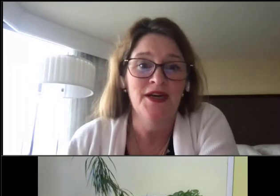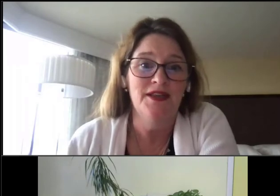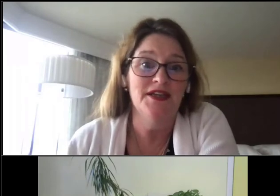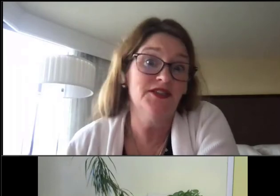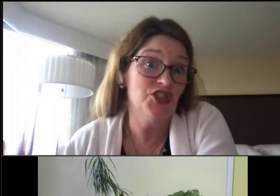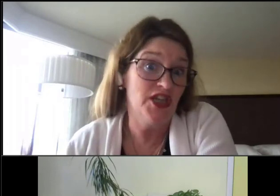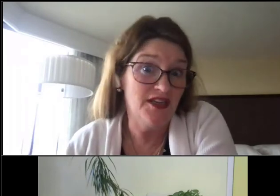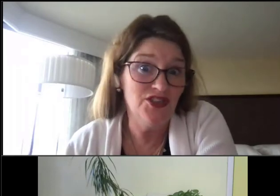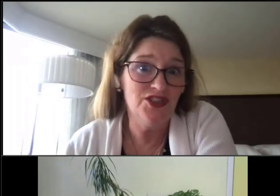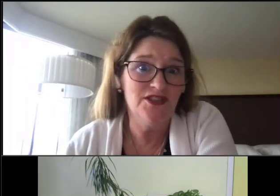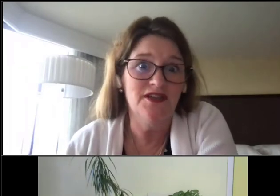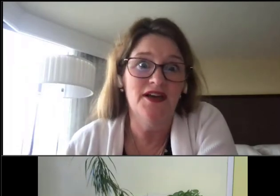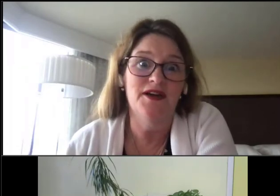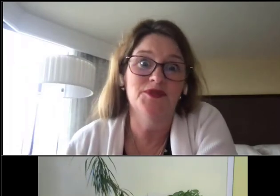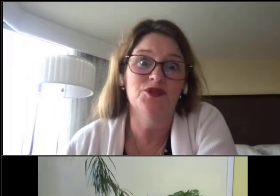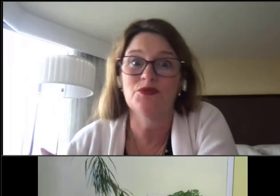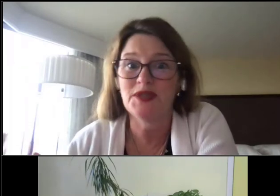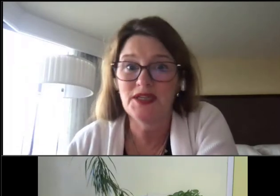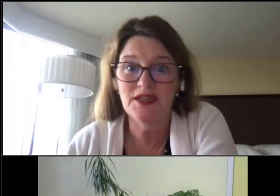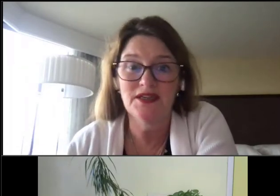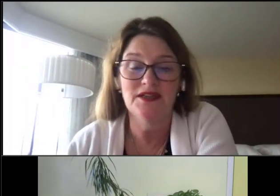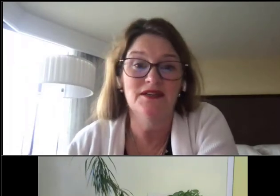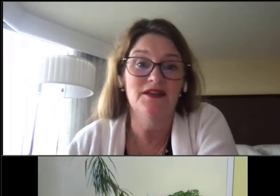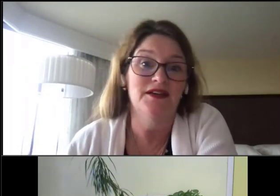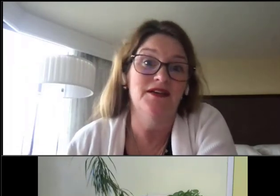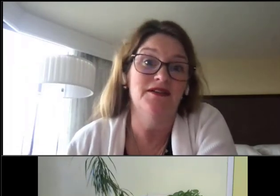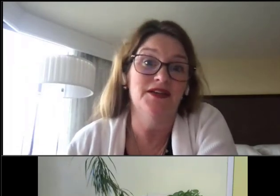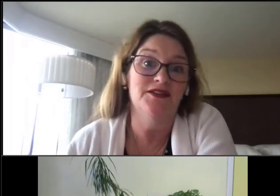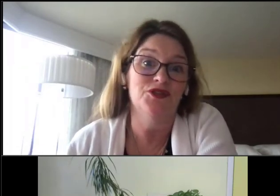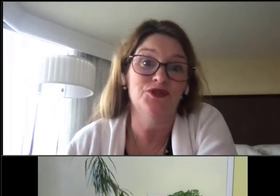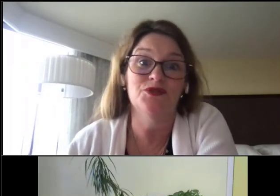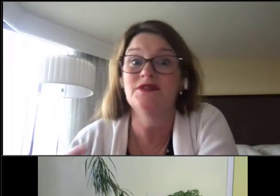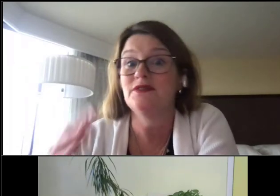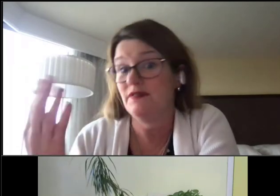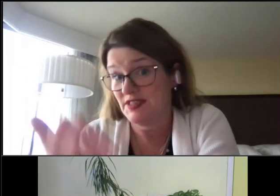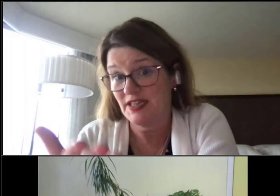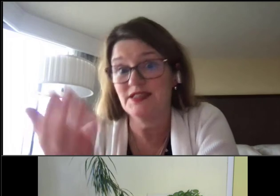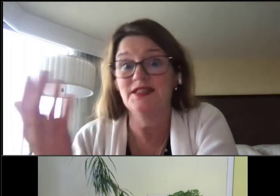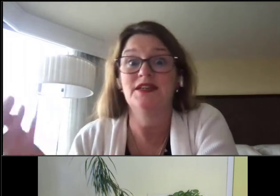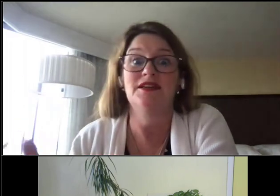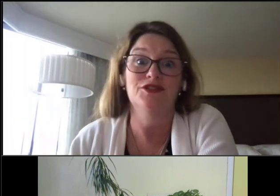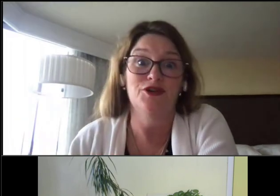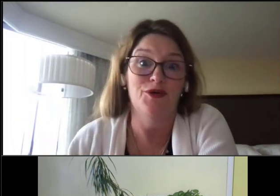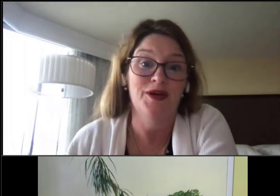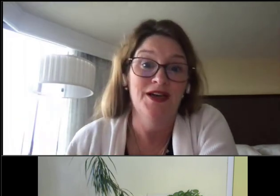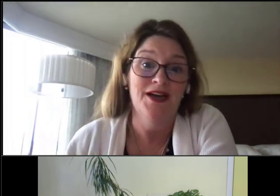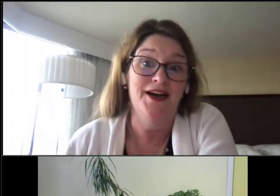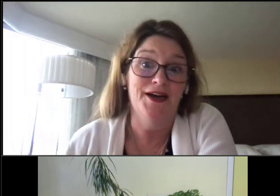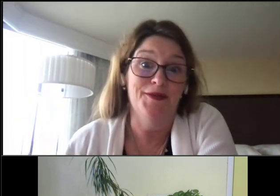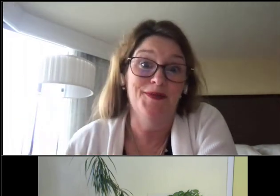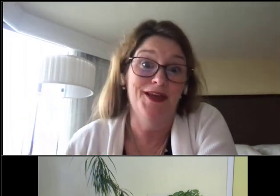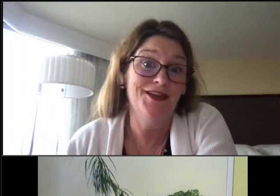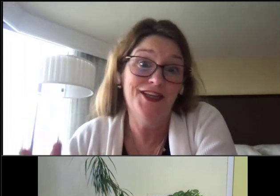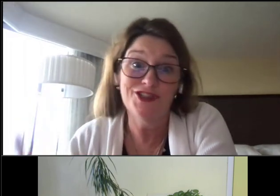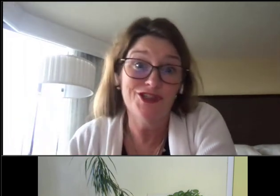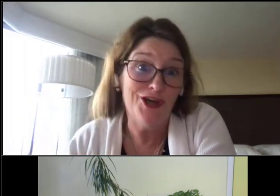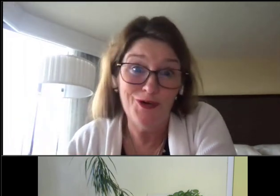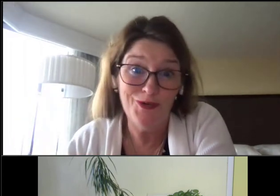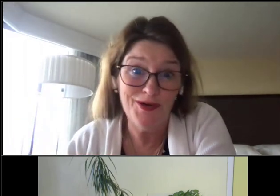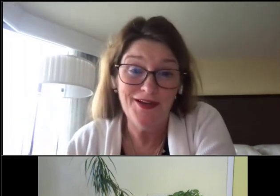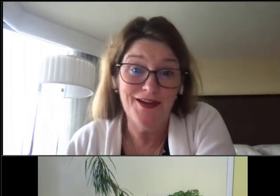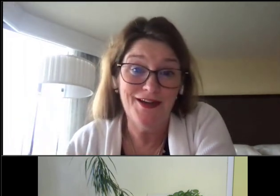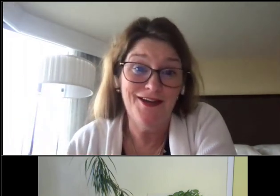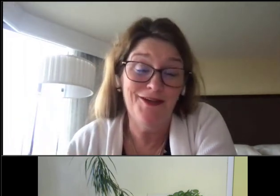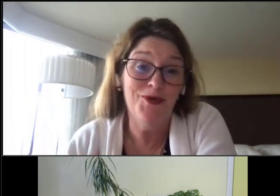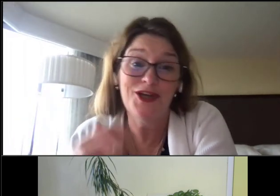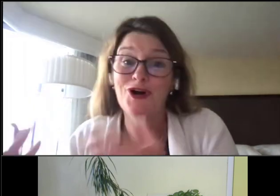ago, things have changed. Um, social media, uh, is used the sex thing. So, um, and the kids